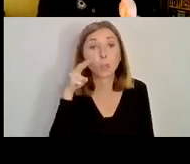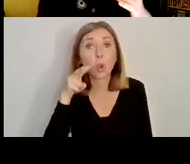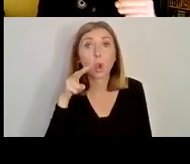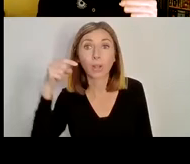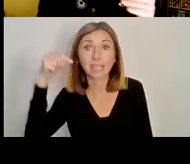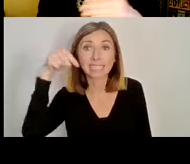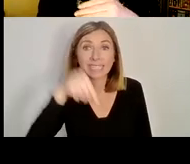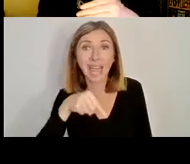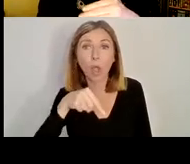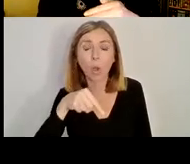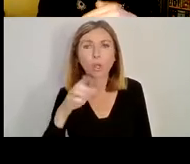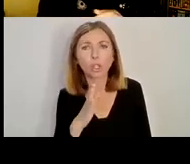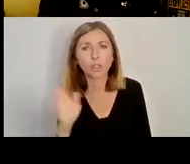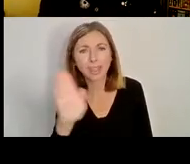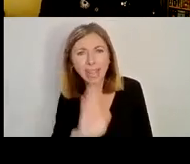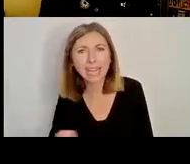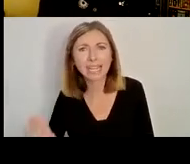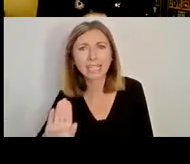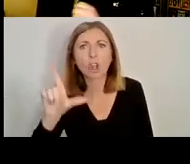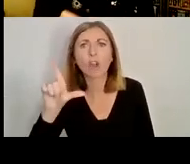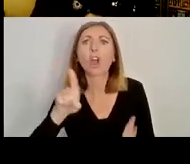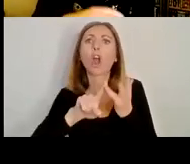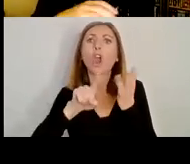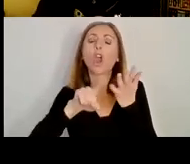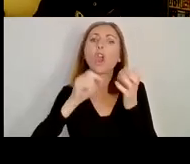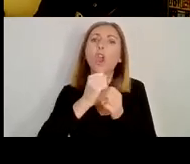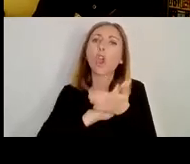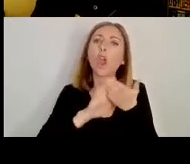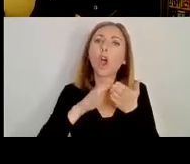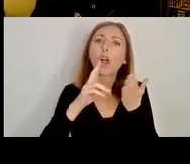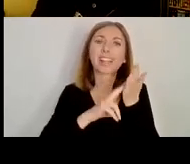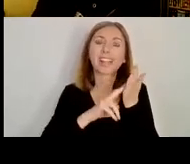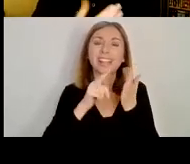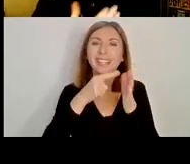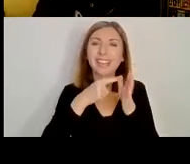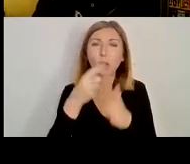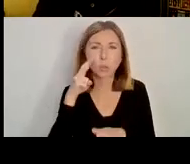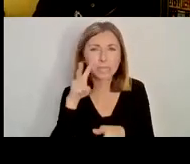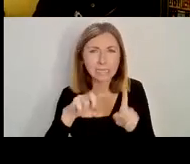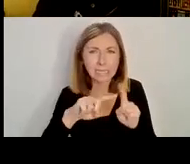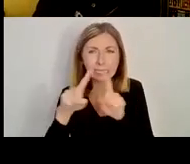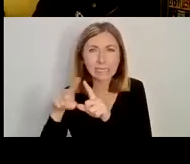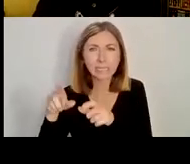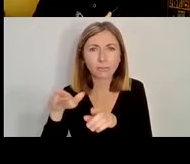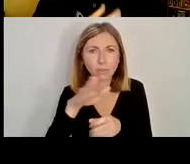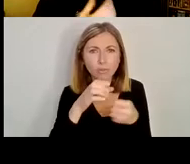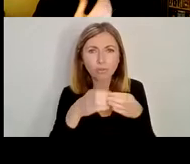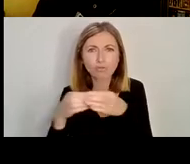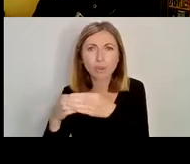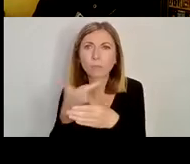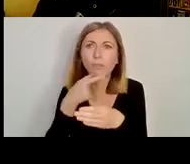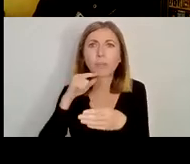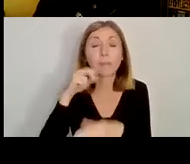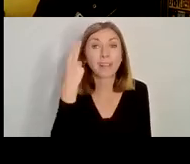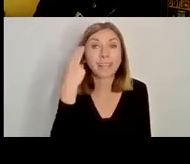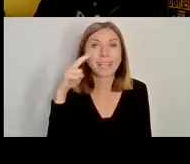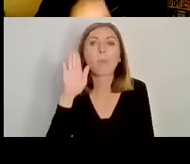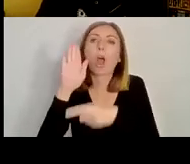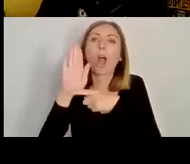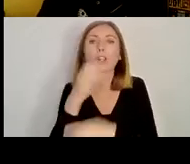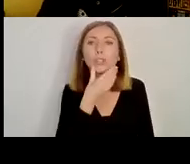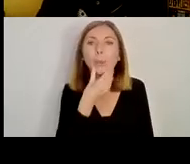Loch Neagh, going into Belfast Loch, you can see various groups known as the Ullid or the Ulstermen.